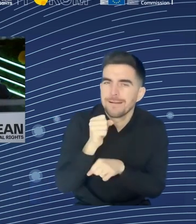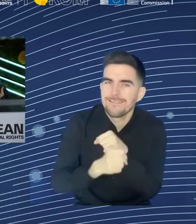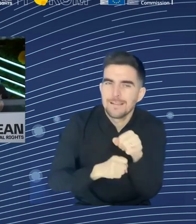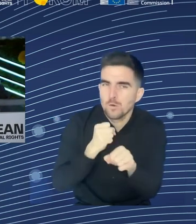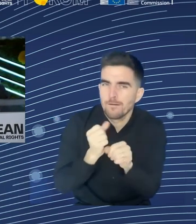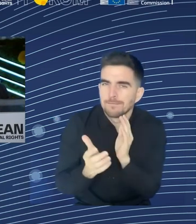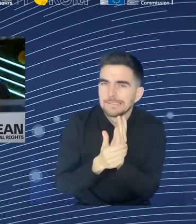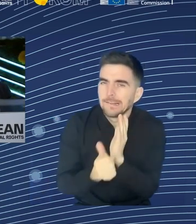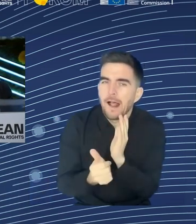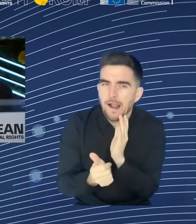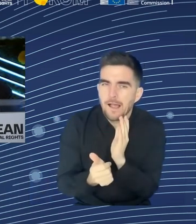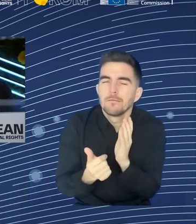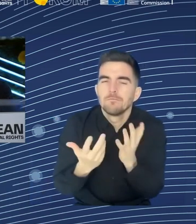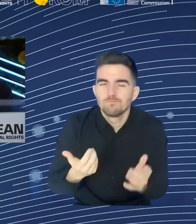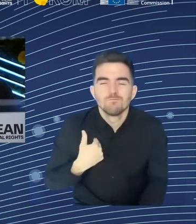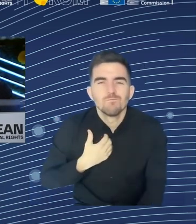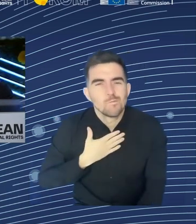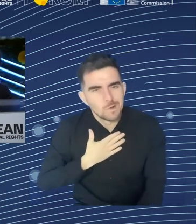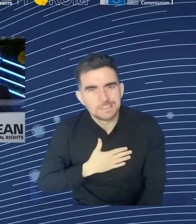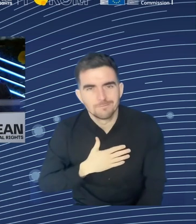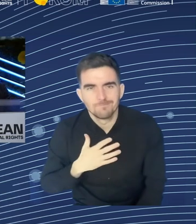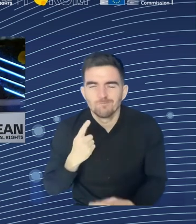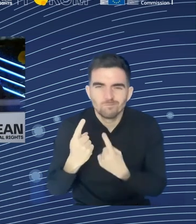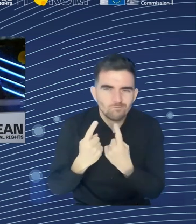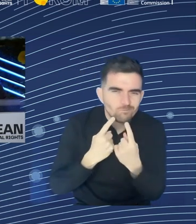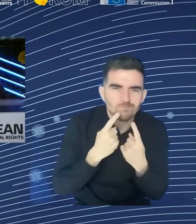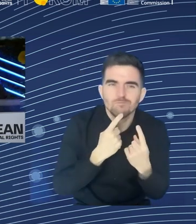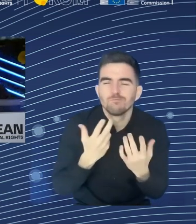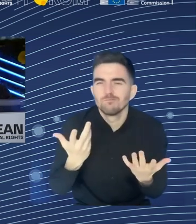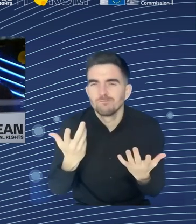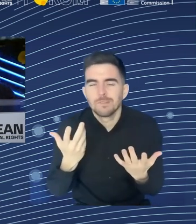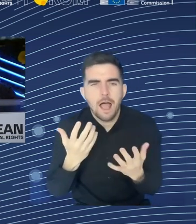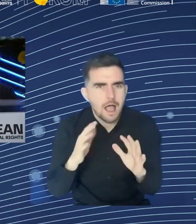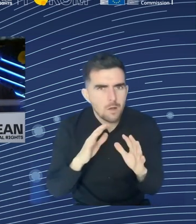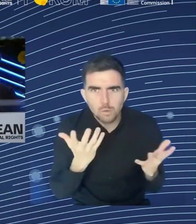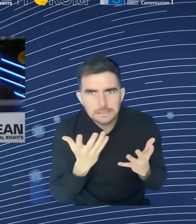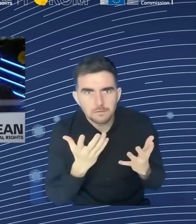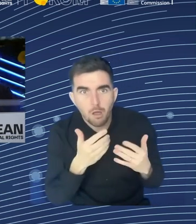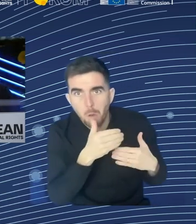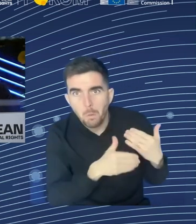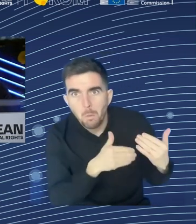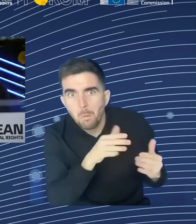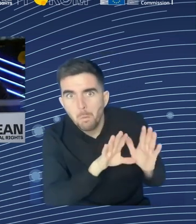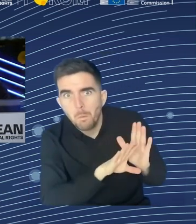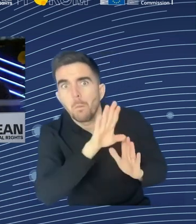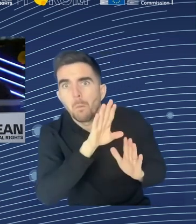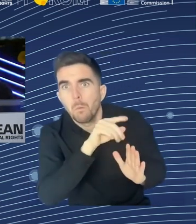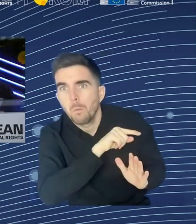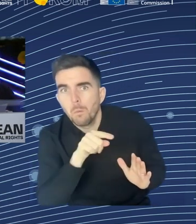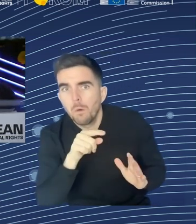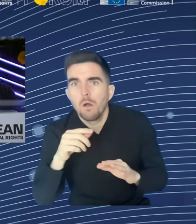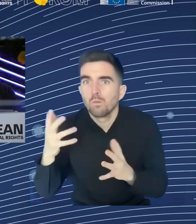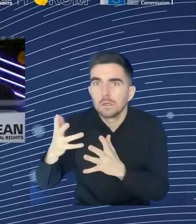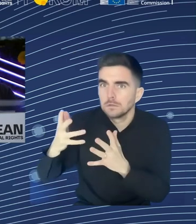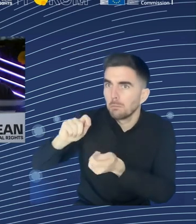which is also in line with our reporting duties to parliament and council about recent employment and social trends, and